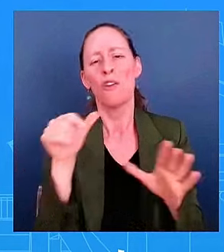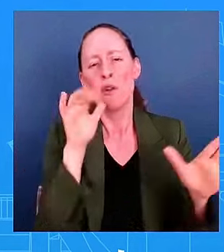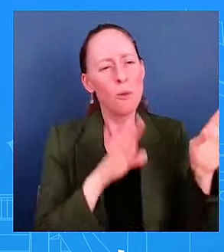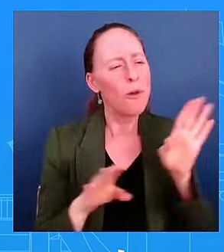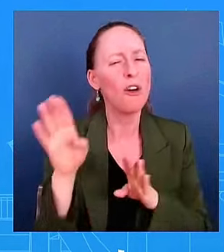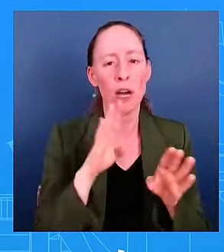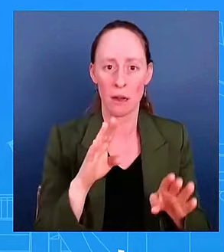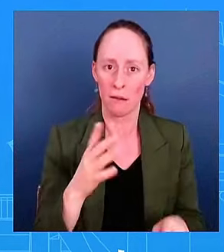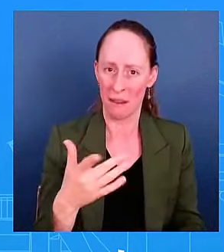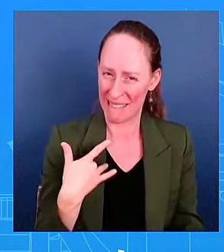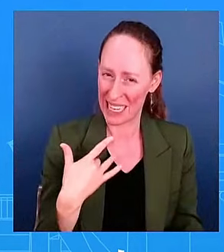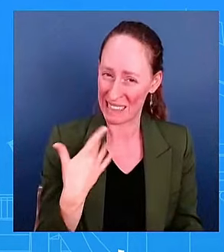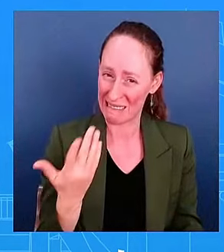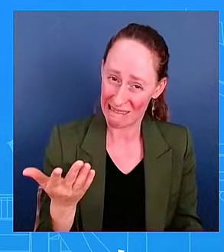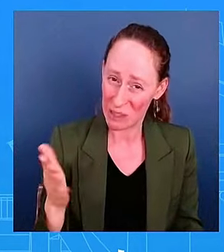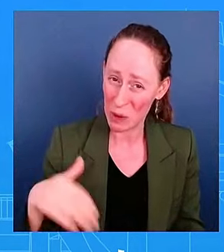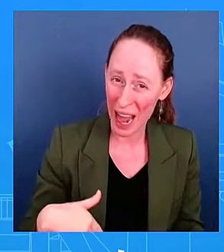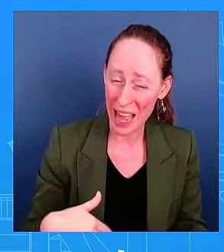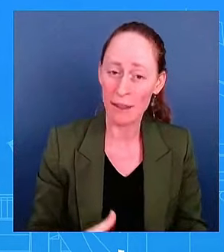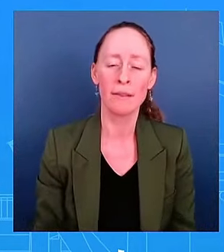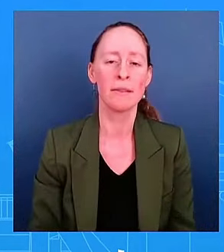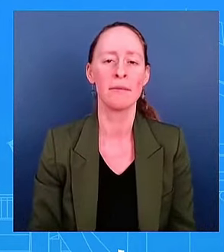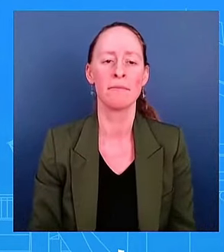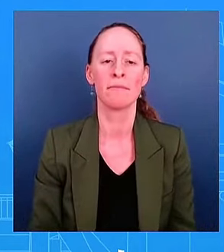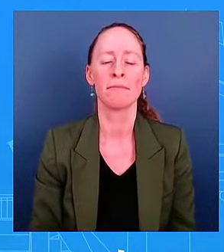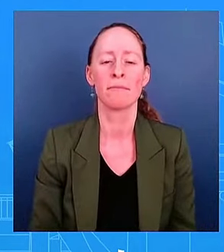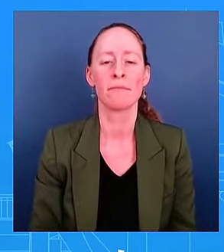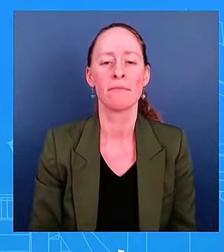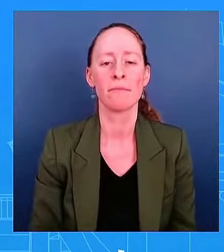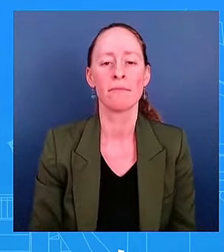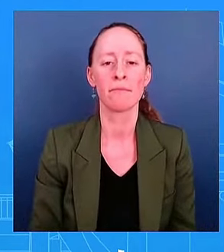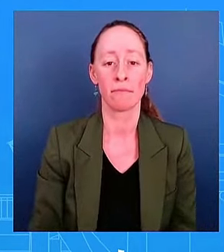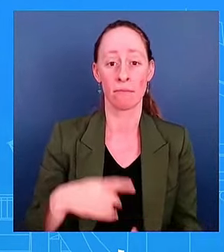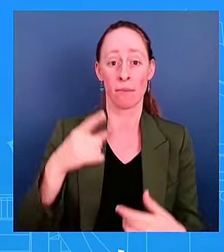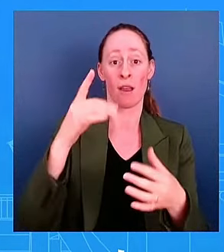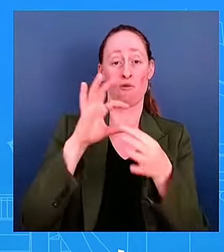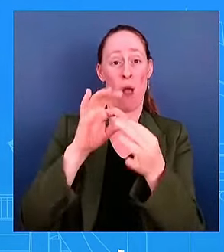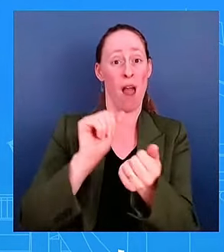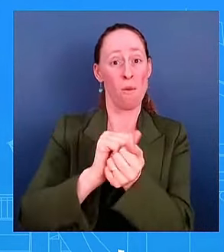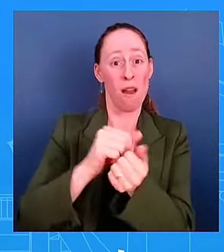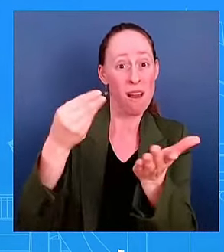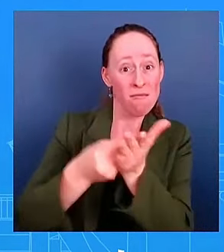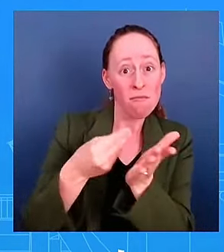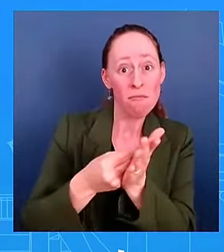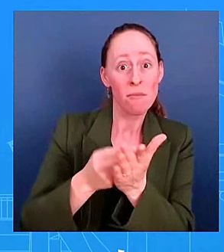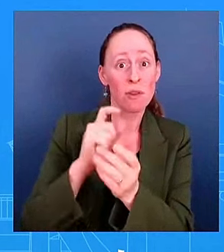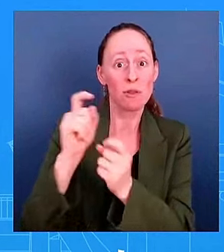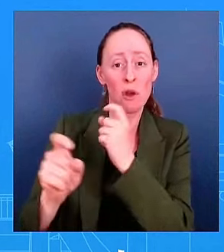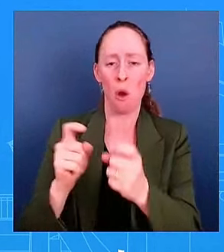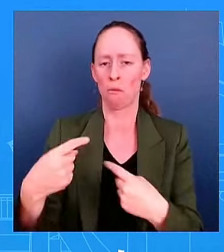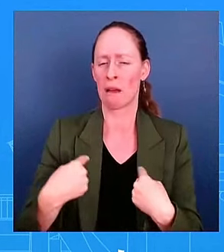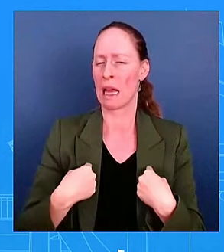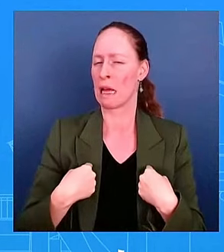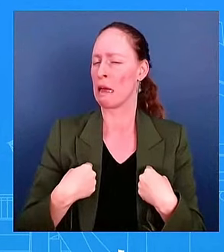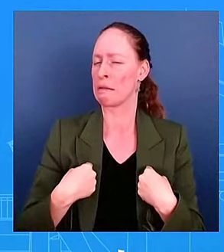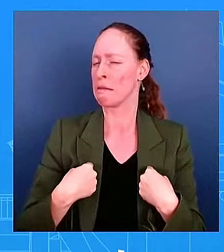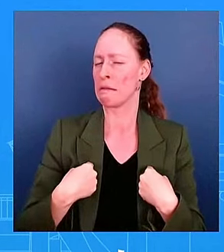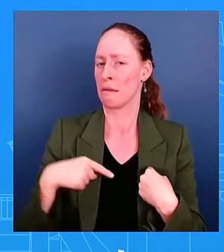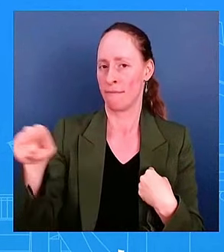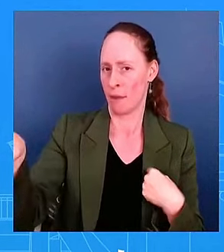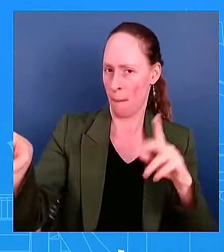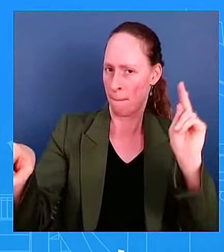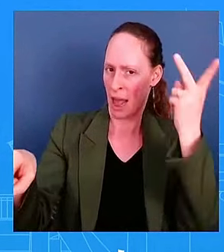obviously that's something that the campaign should respond to. But I would remind you that the day after in North